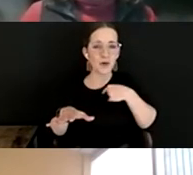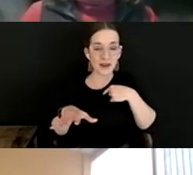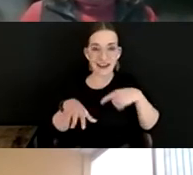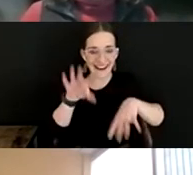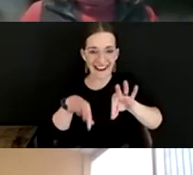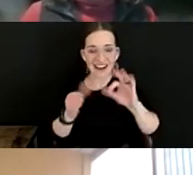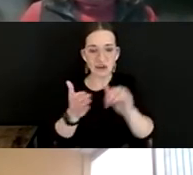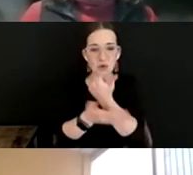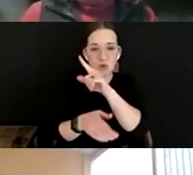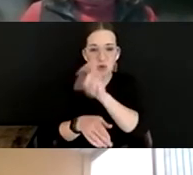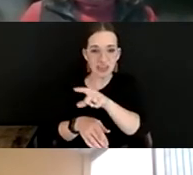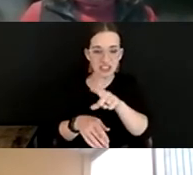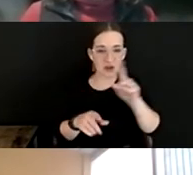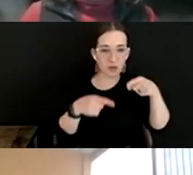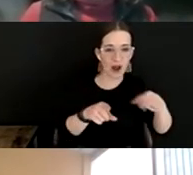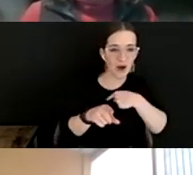try to answer the original ones.